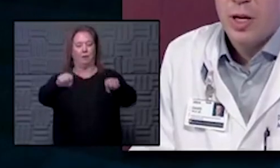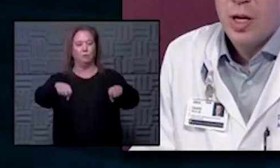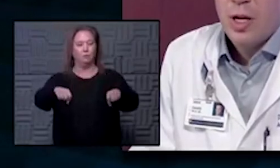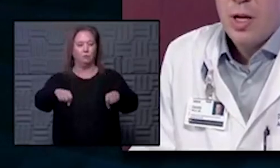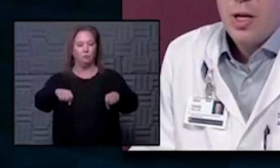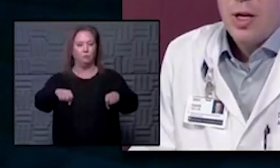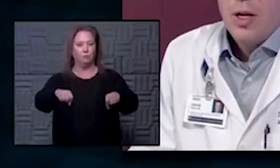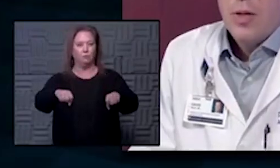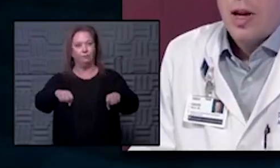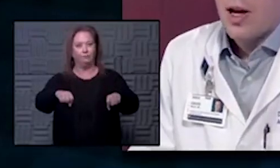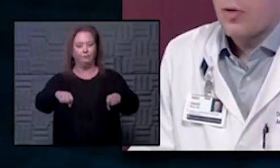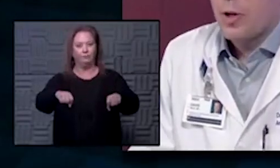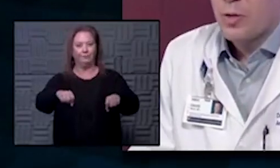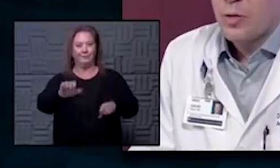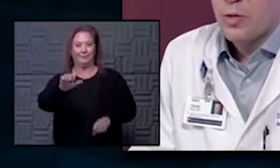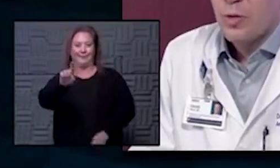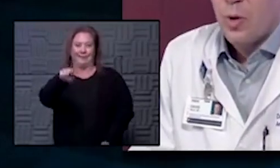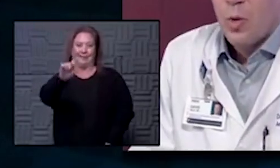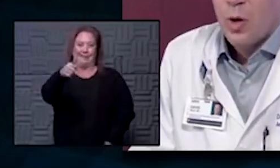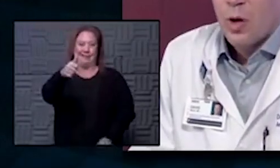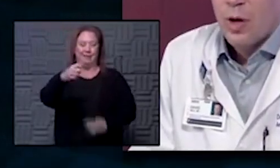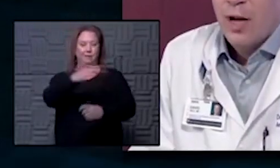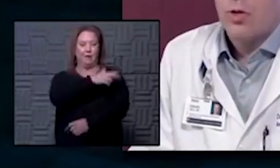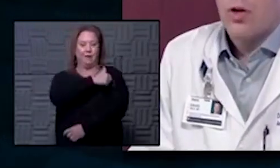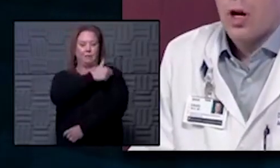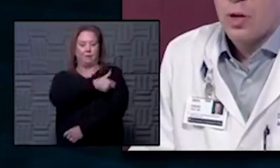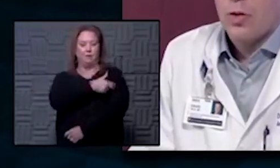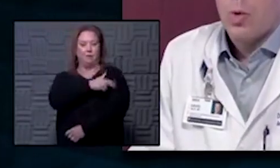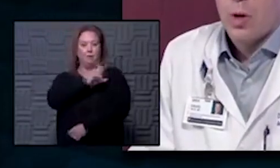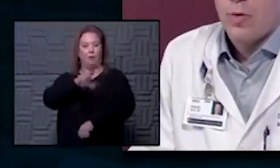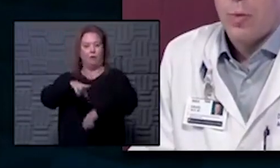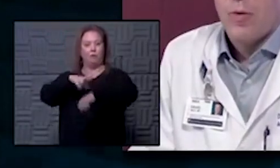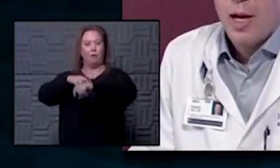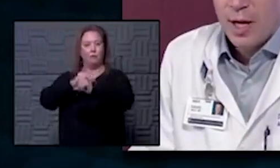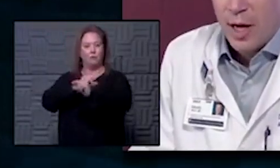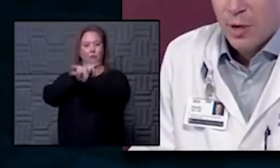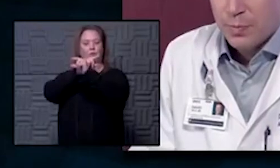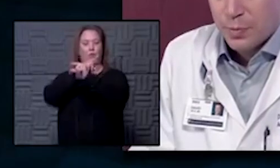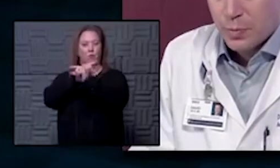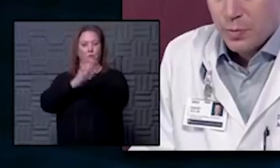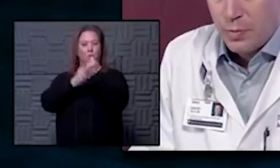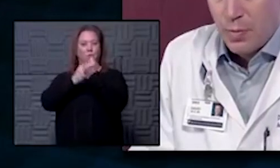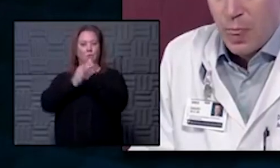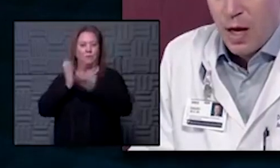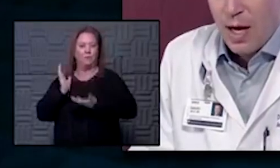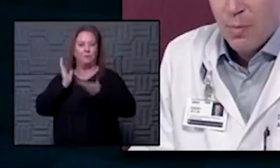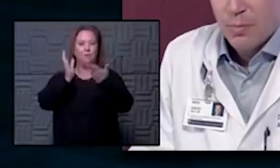need tent hospitals or National Guard support for providing care.